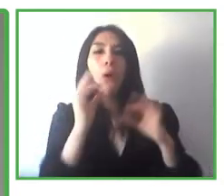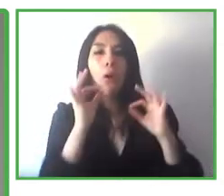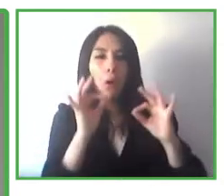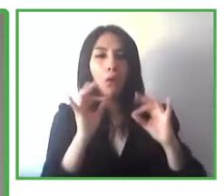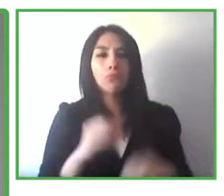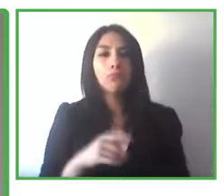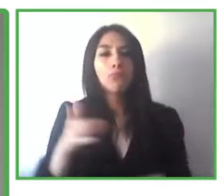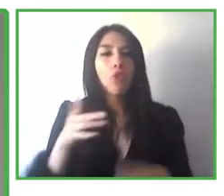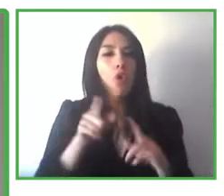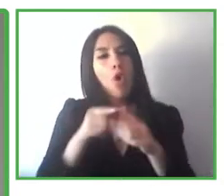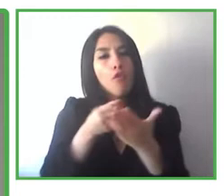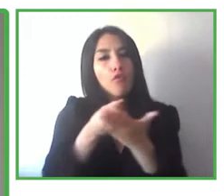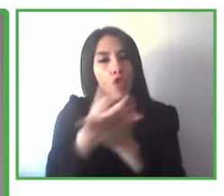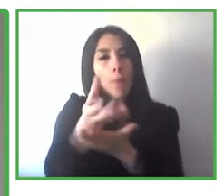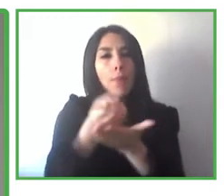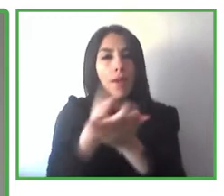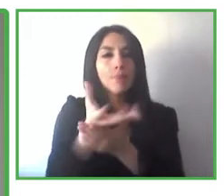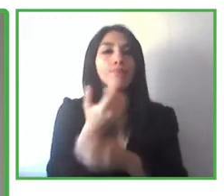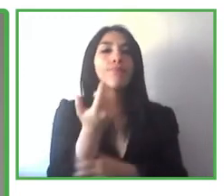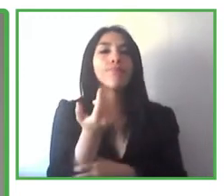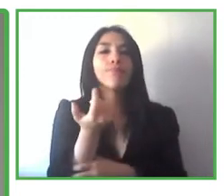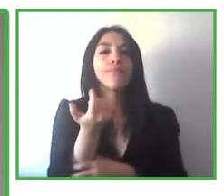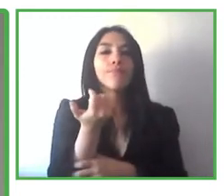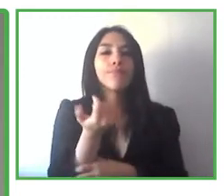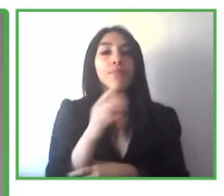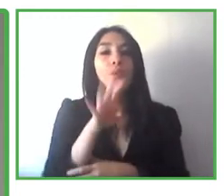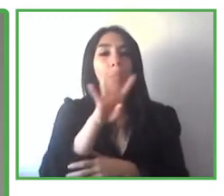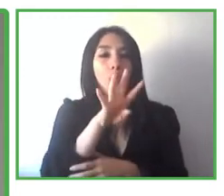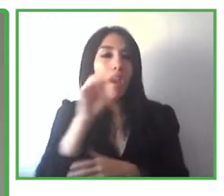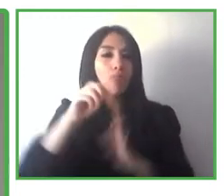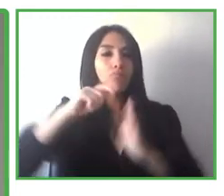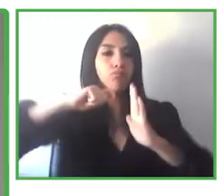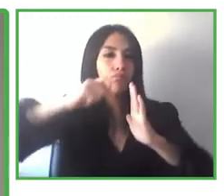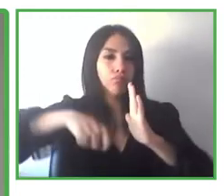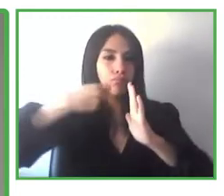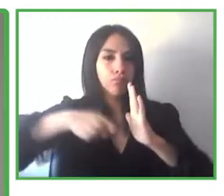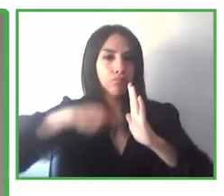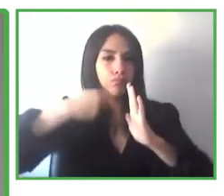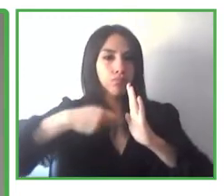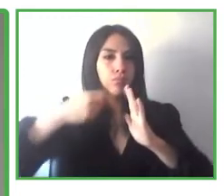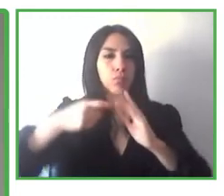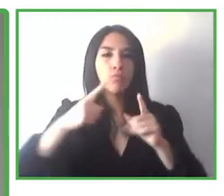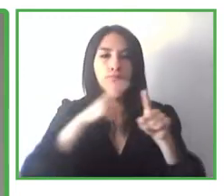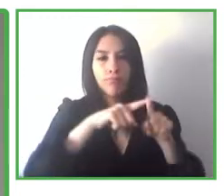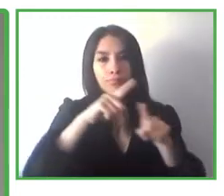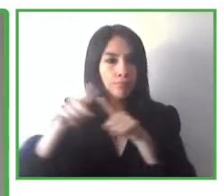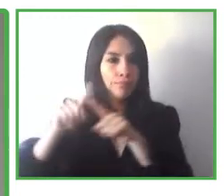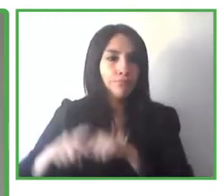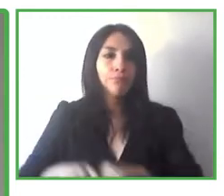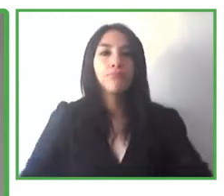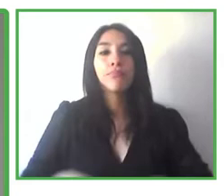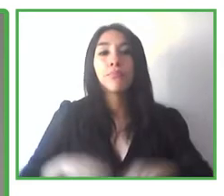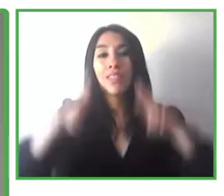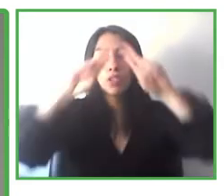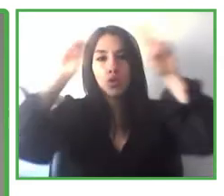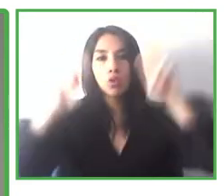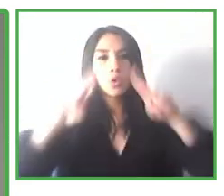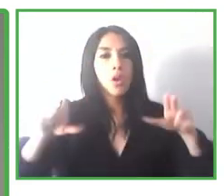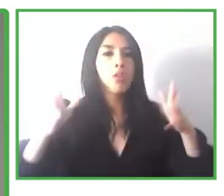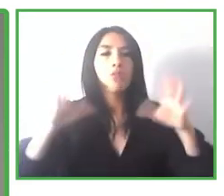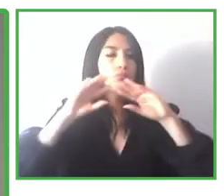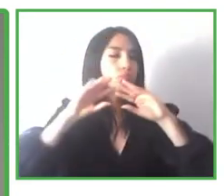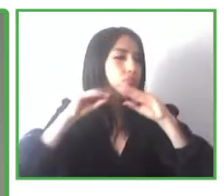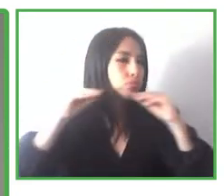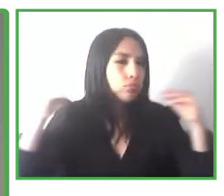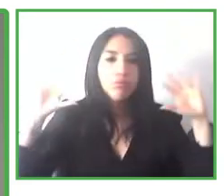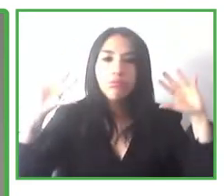course, leading over 40 projects, both nationally and internationally along his career. And